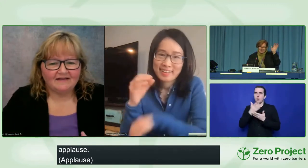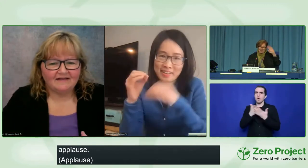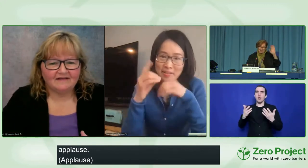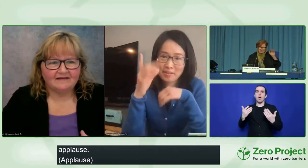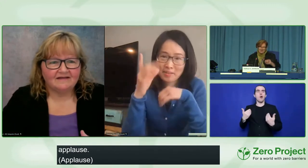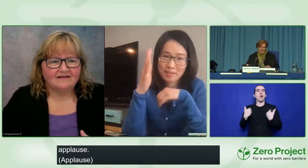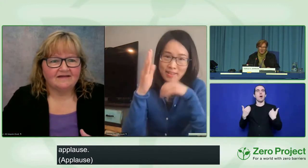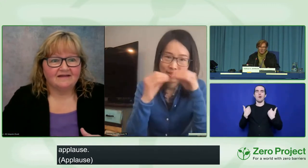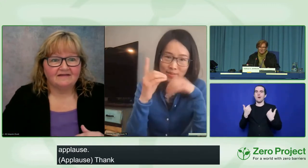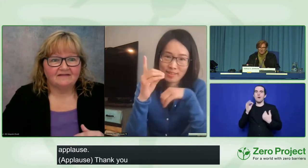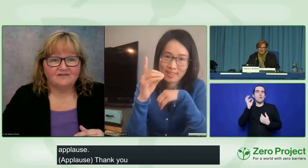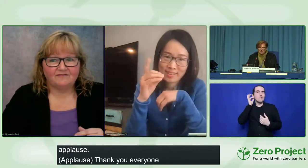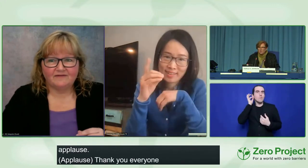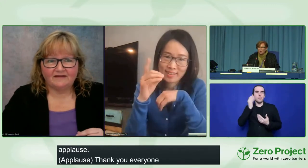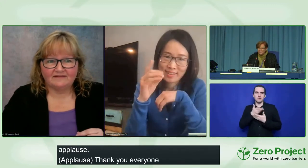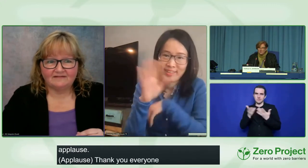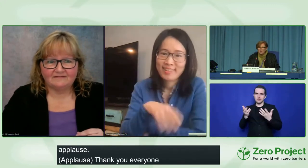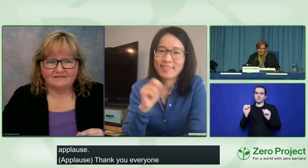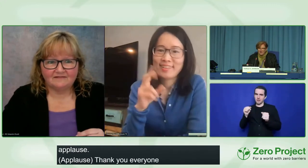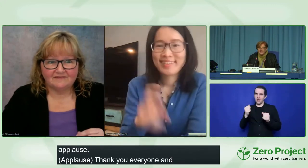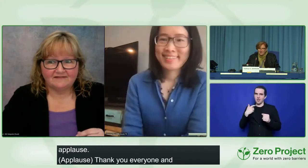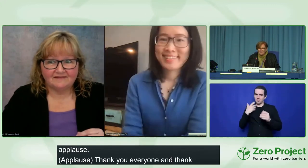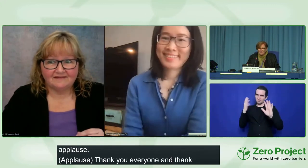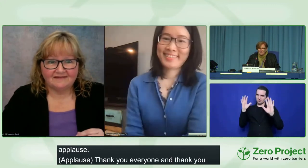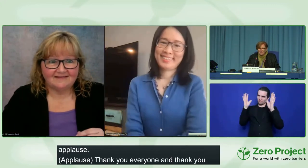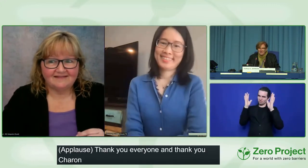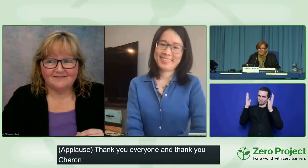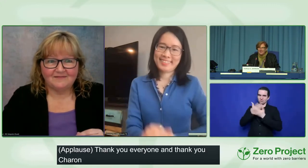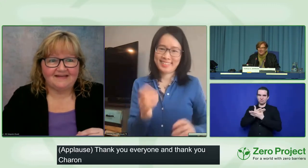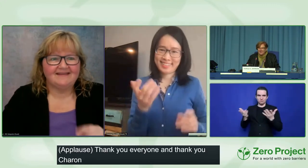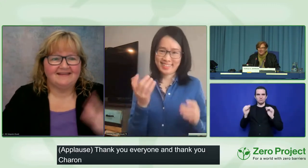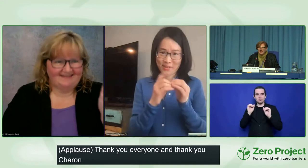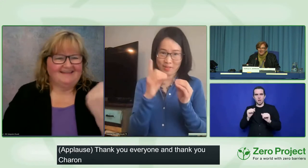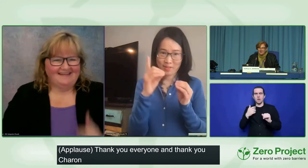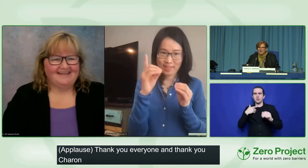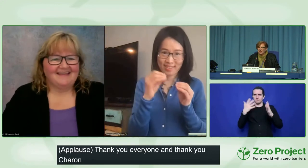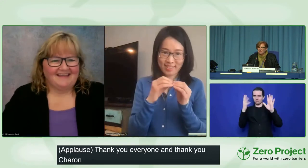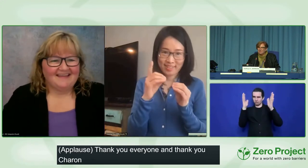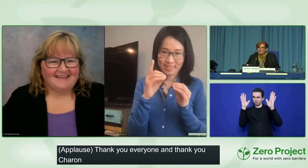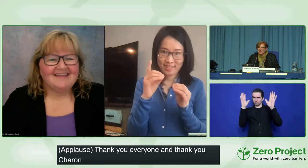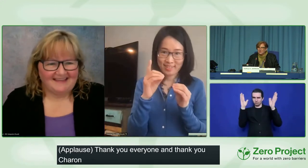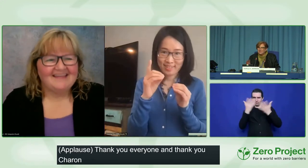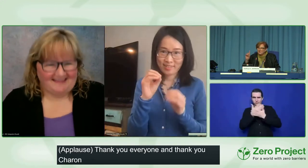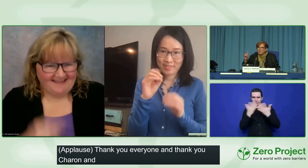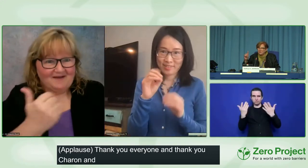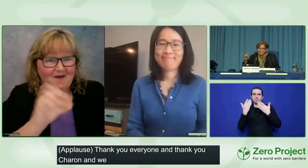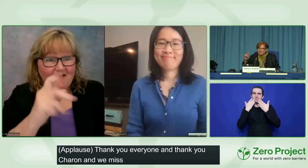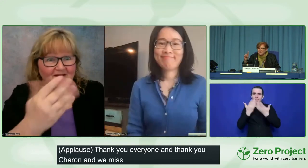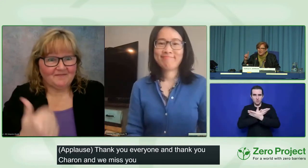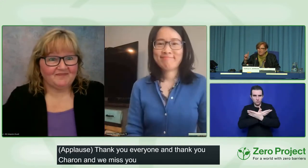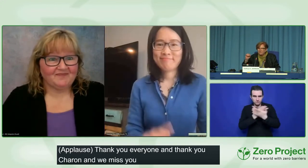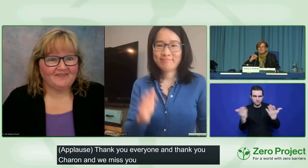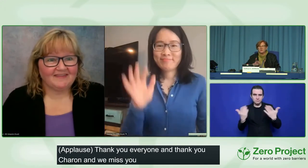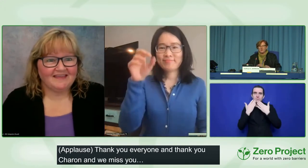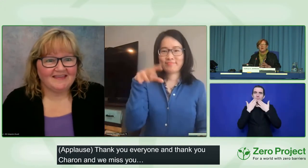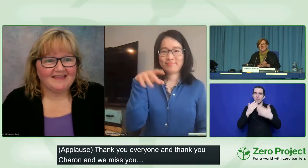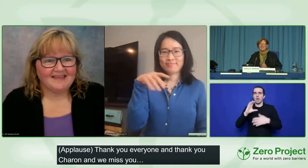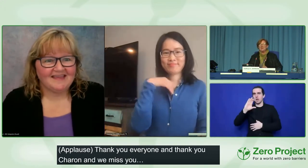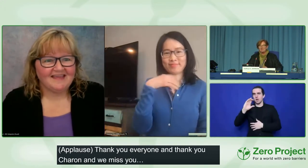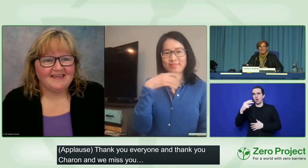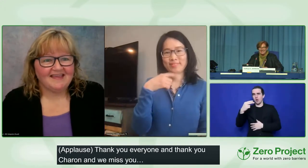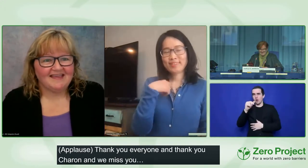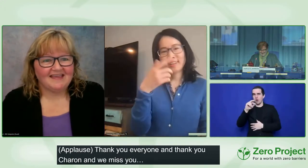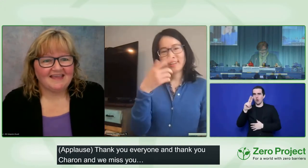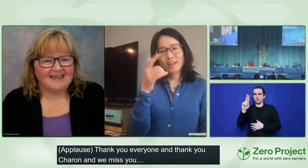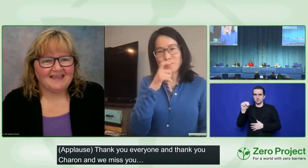Okay. Oh, do you have time for one more? Do you have a minute? Okay. Do we have time for a closing comment from Xiaorong?